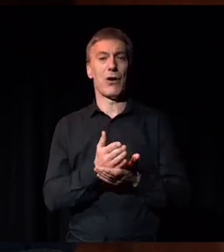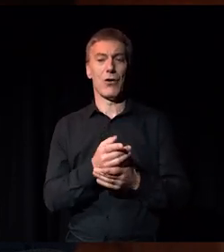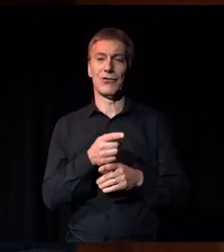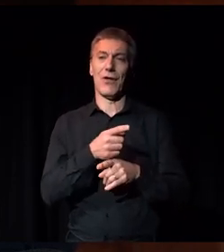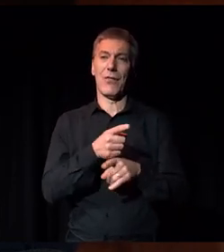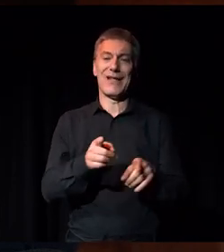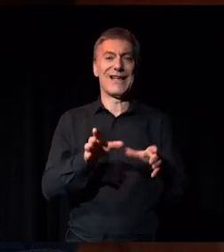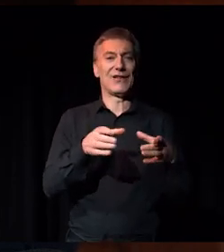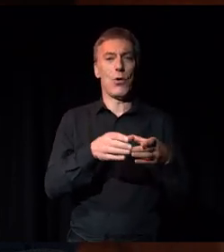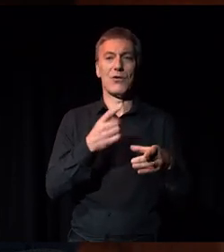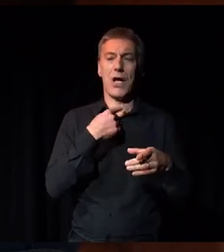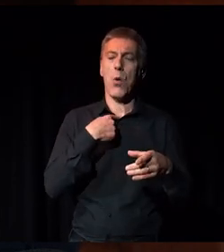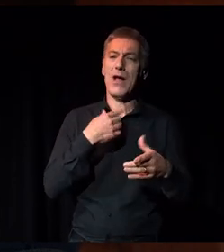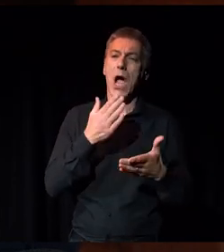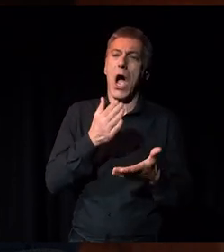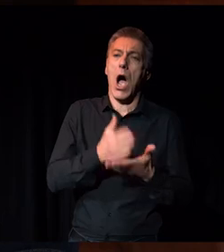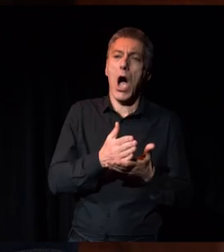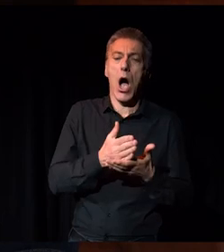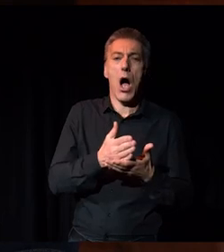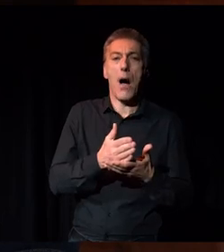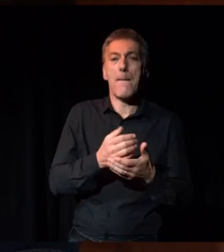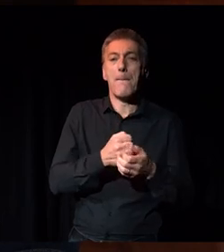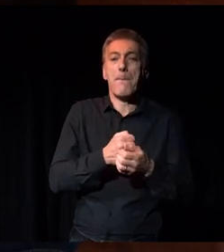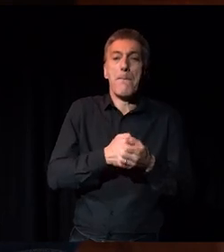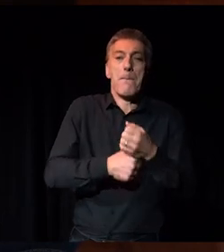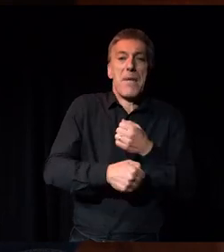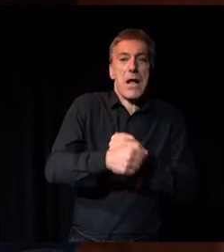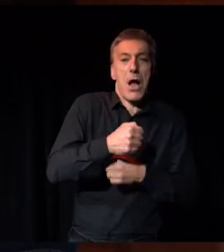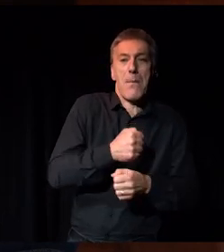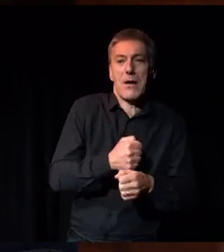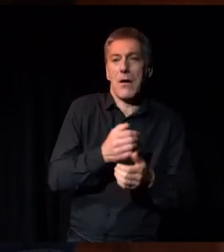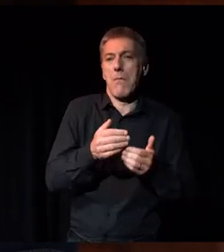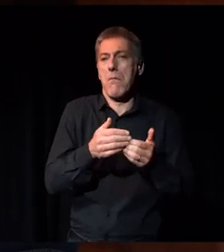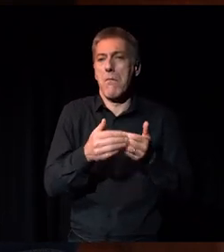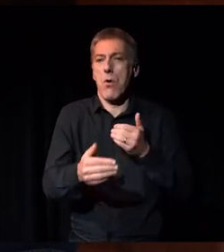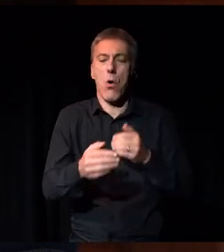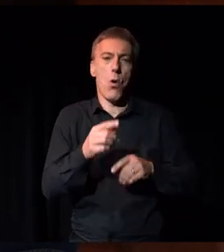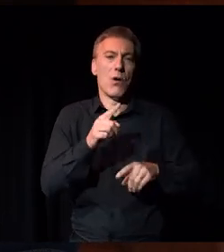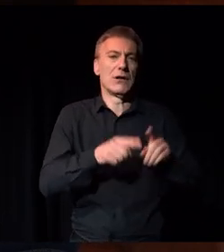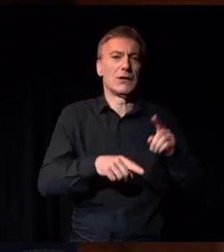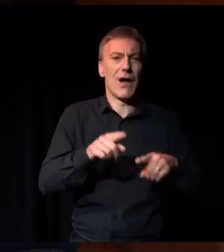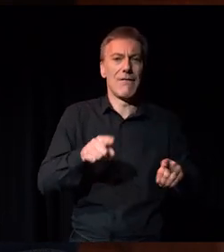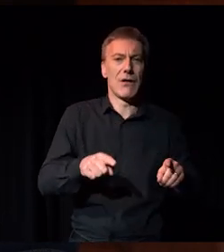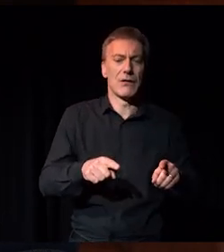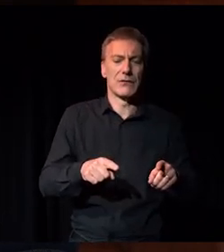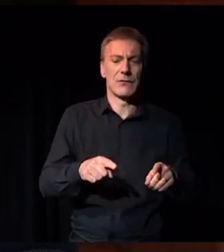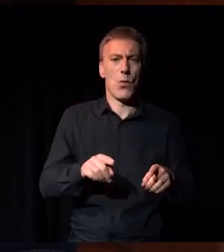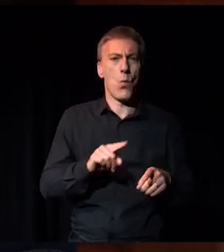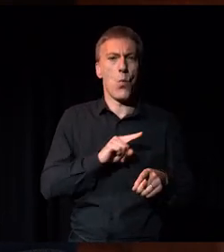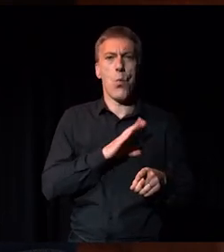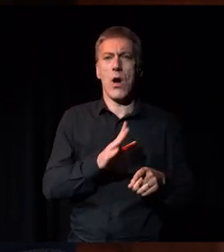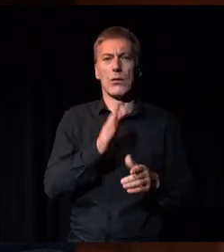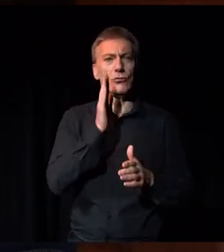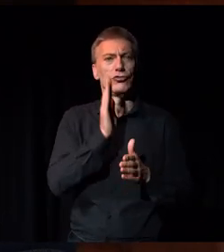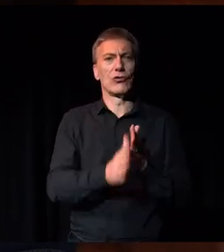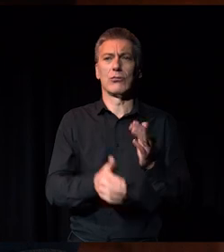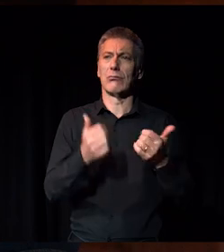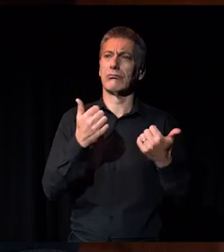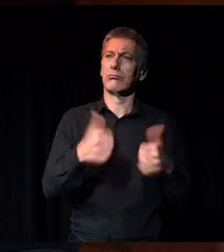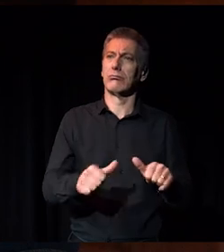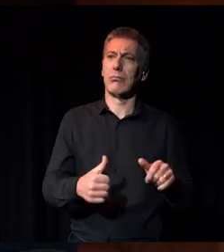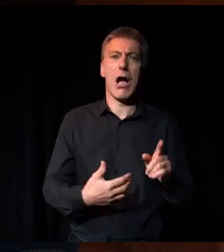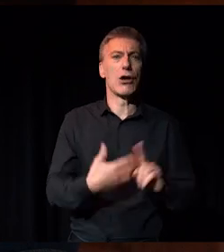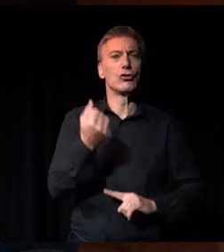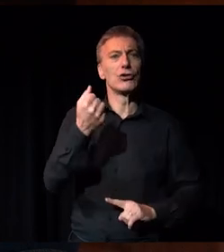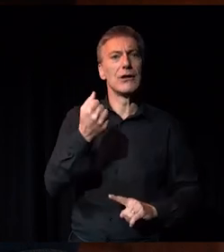more diverse rather than actually simply being diverse and being representative. So I think a lot of the, certainly in my